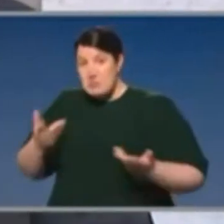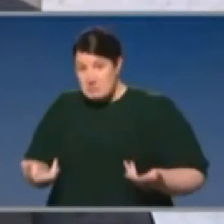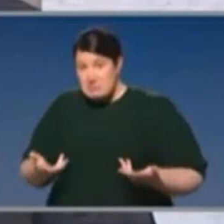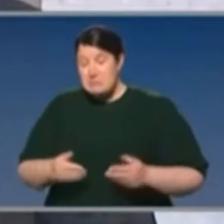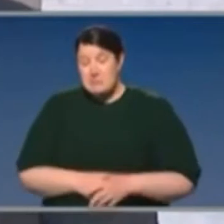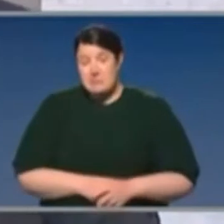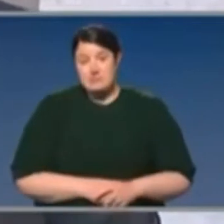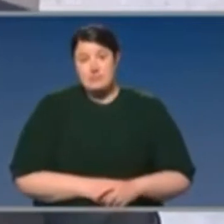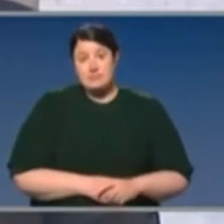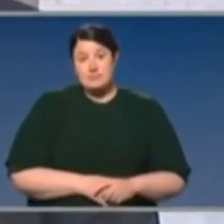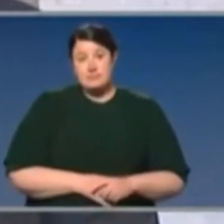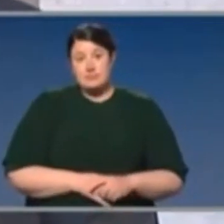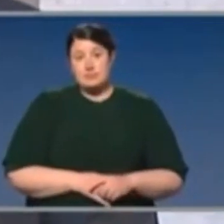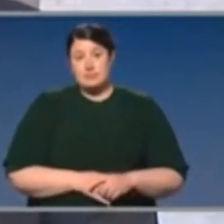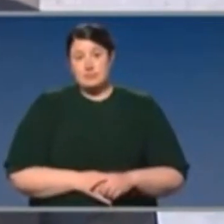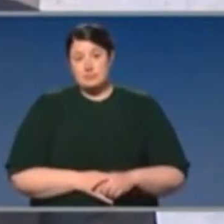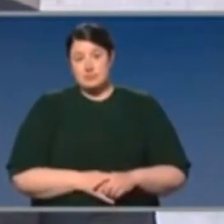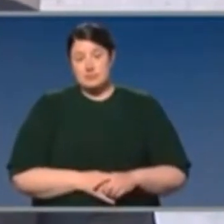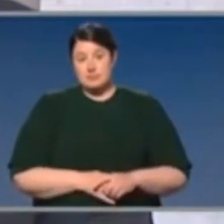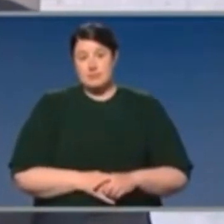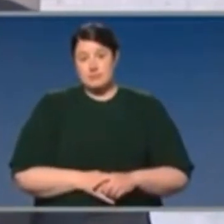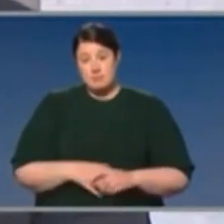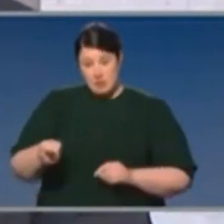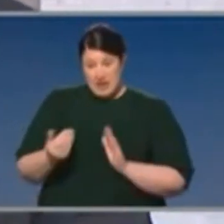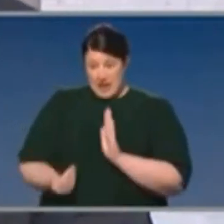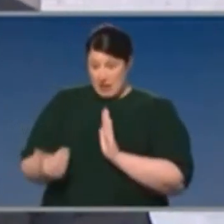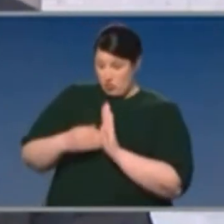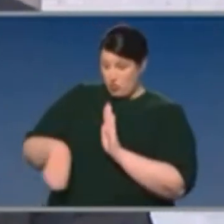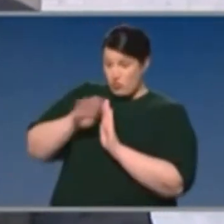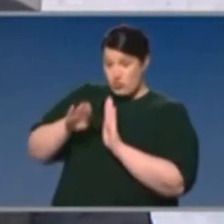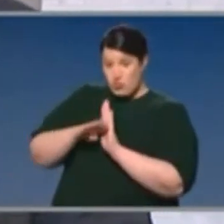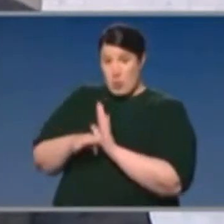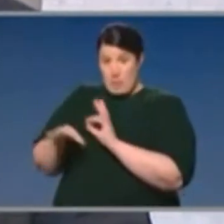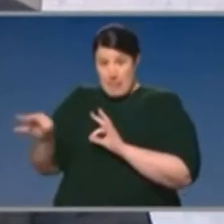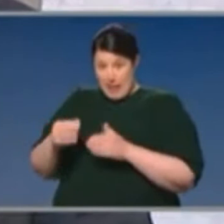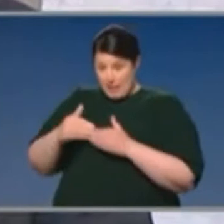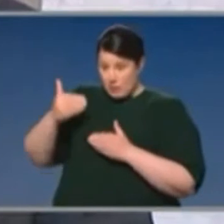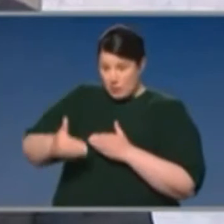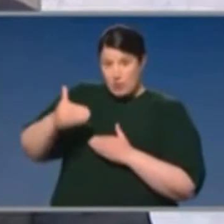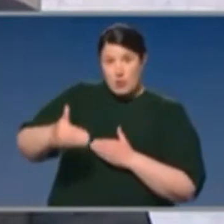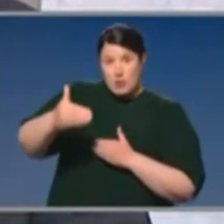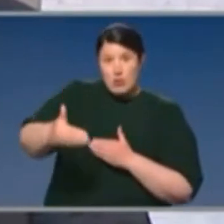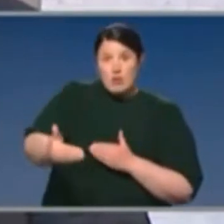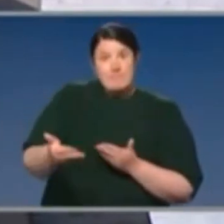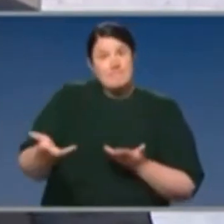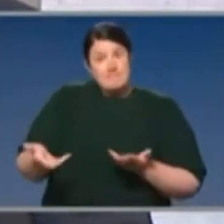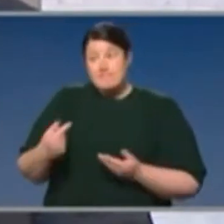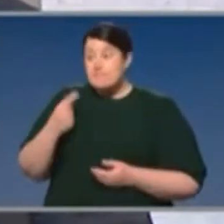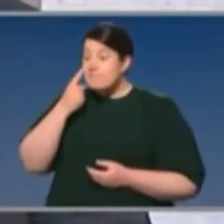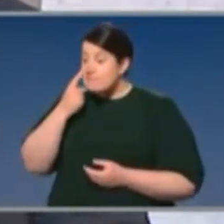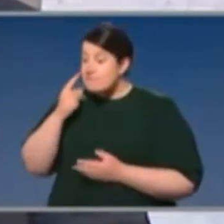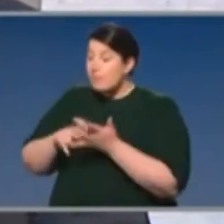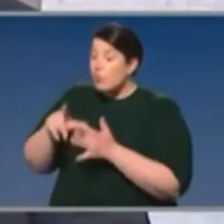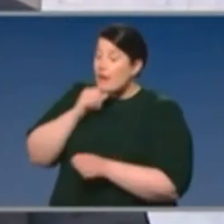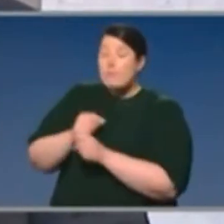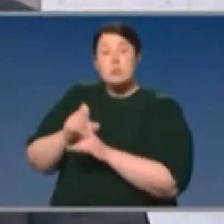decisions the Victorian Government has made regarding the restrictions and the plan that they have set out. Once I see what